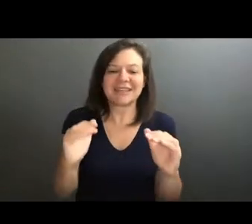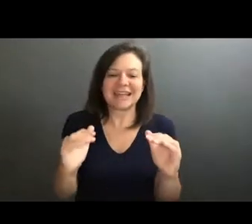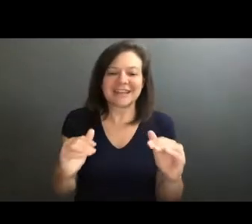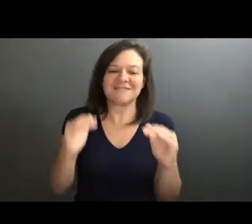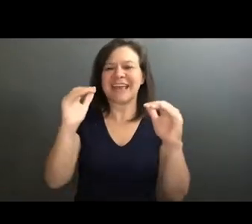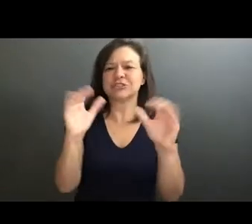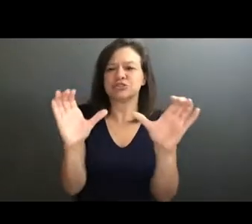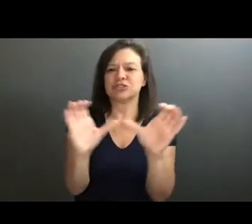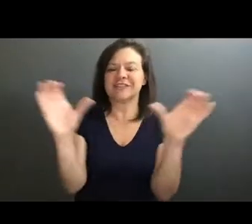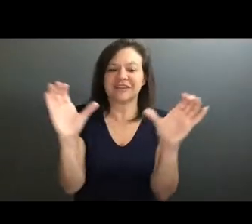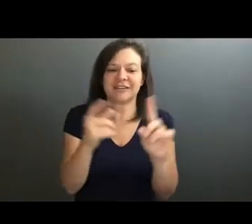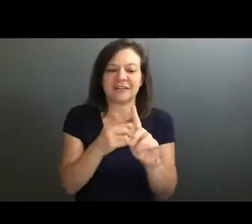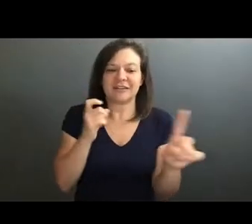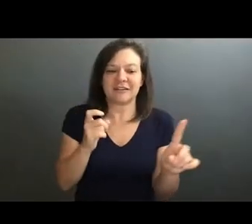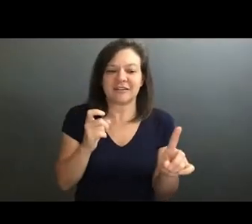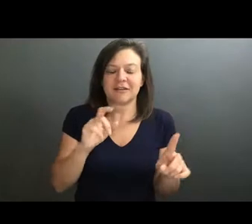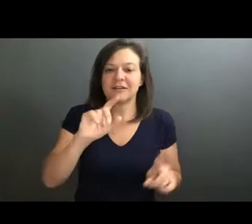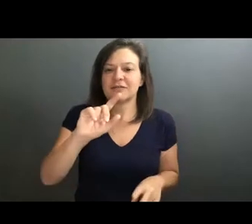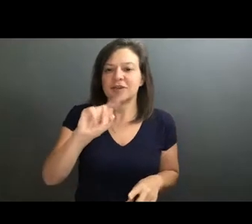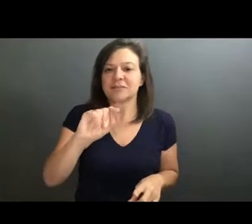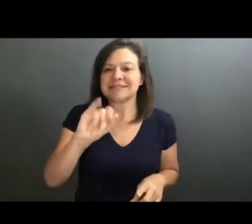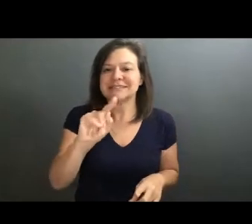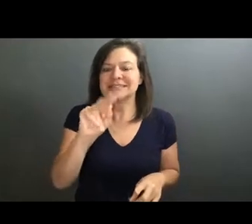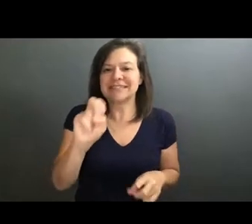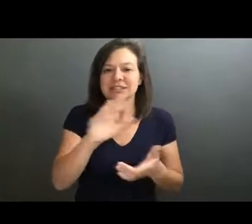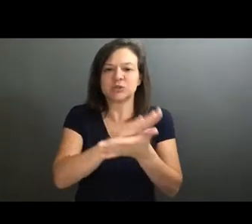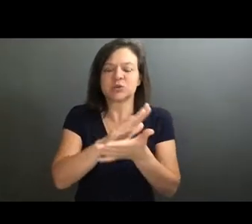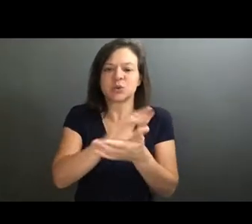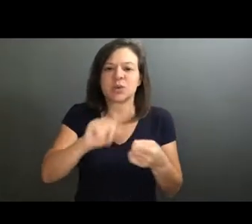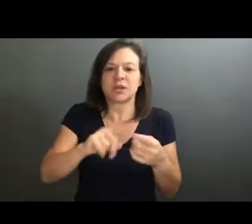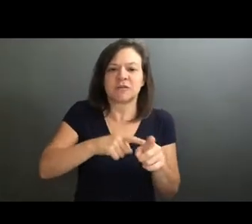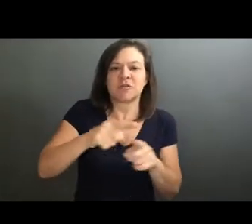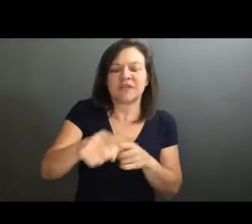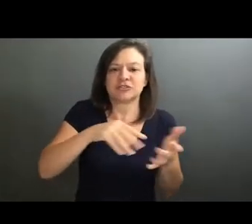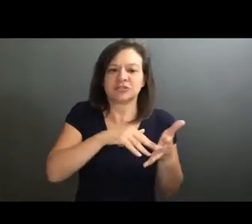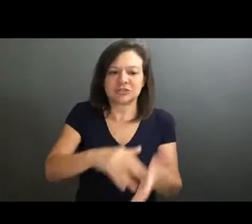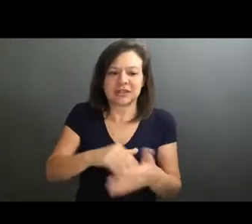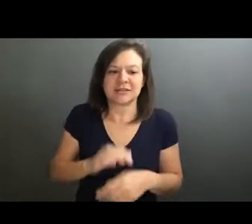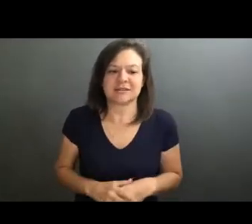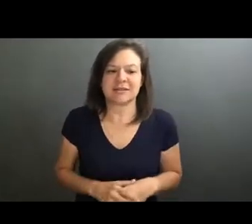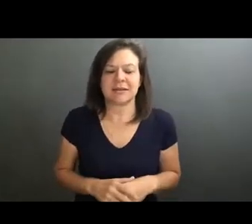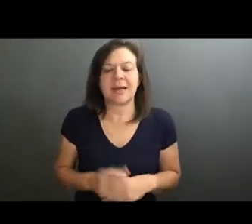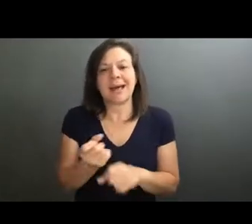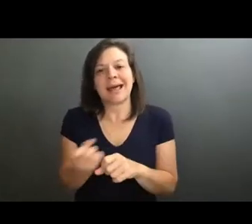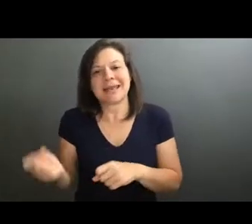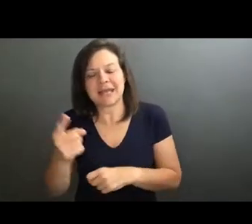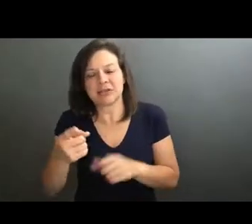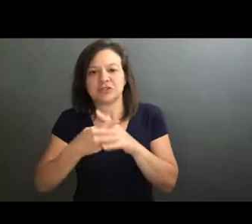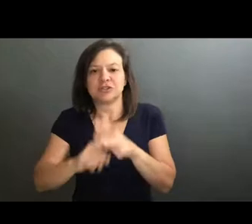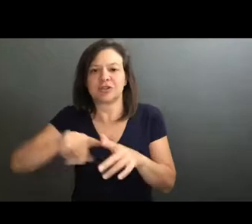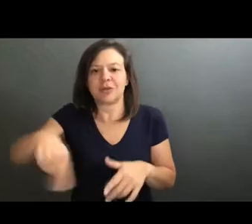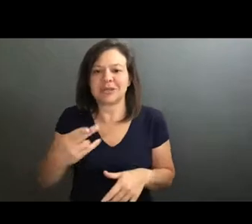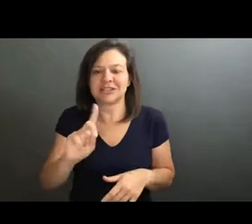advanced certificate from CUNY like School of Professional Studies. And, and then this next year, I'm starting a doctorate in